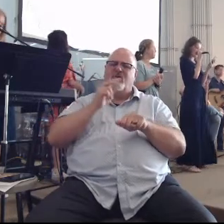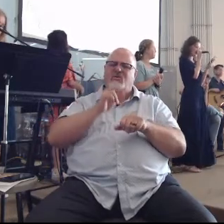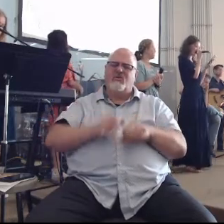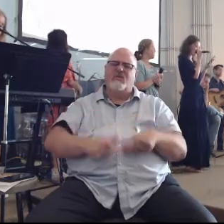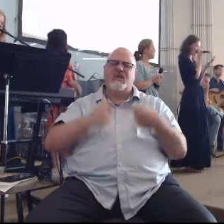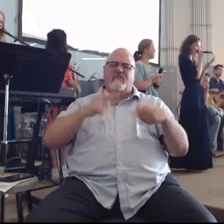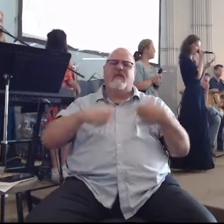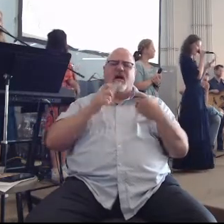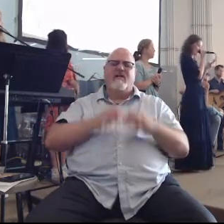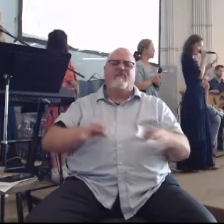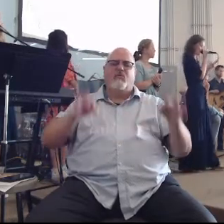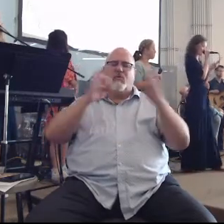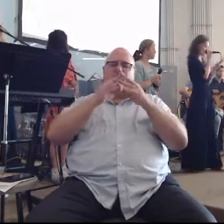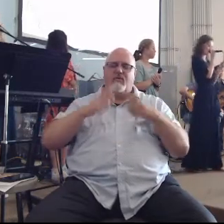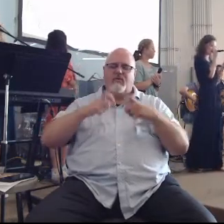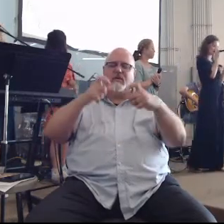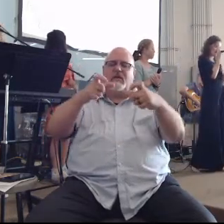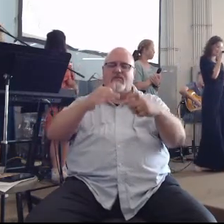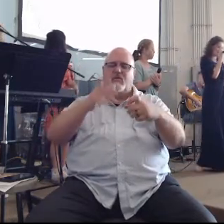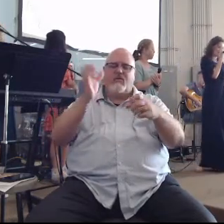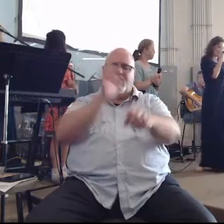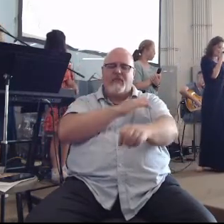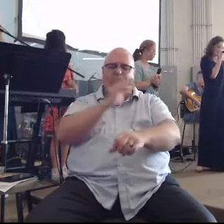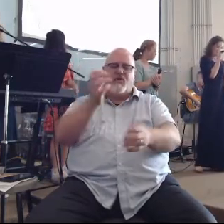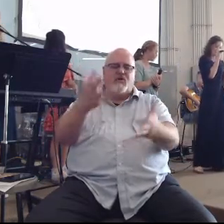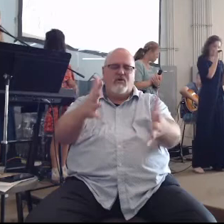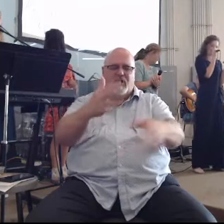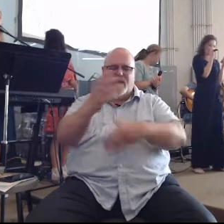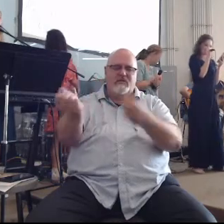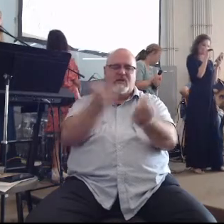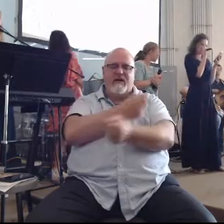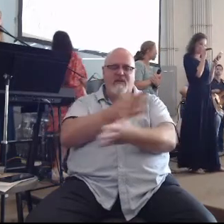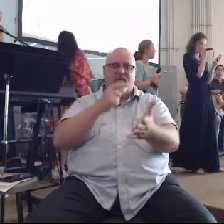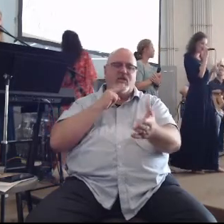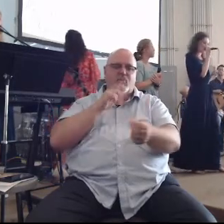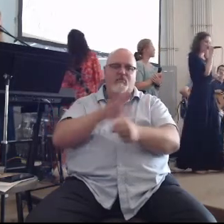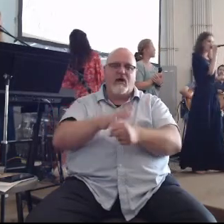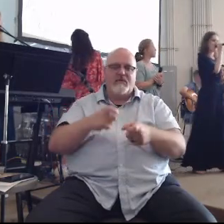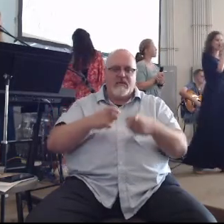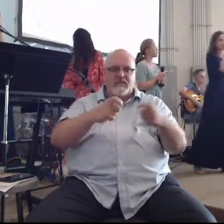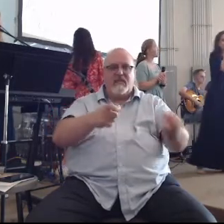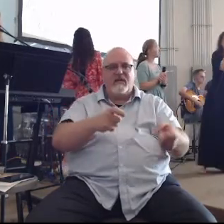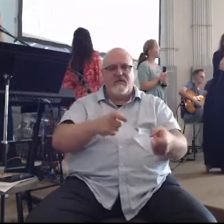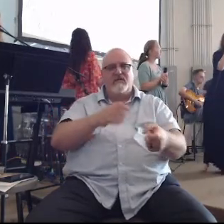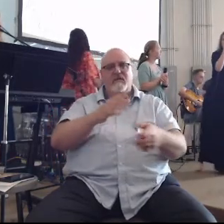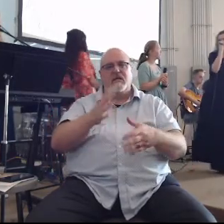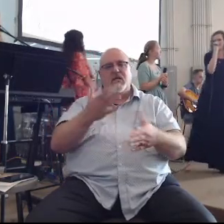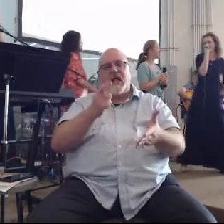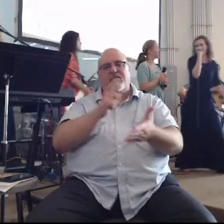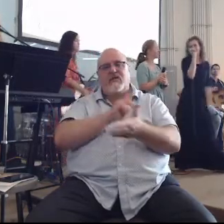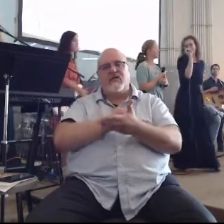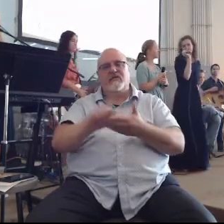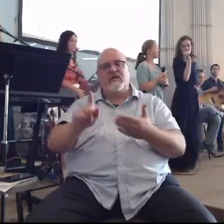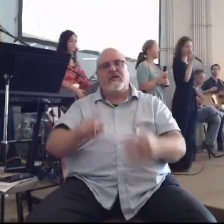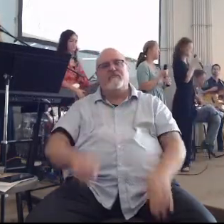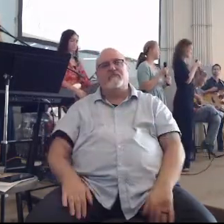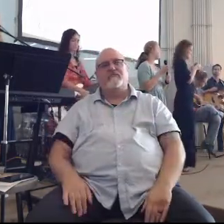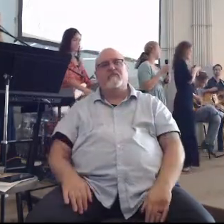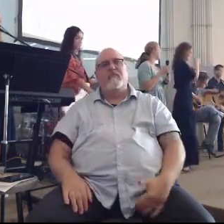of His call. May He give you the power to accomplish all the good things your faith prompts you to do. You all are dismissed. Have a great Sunday.